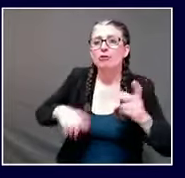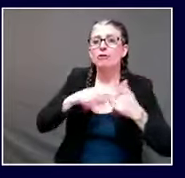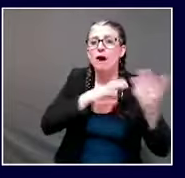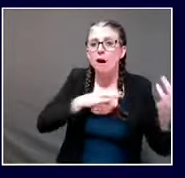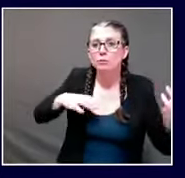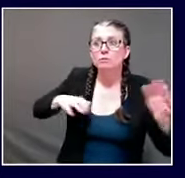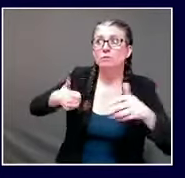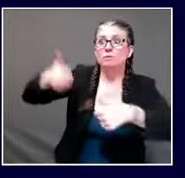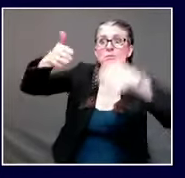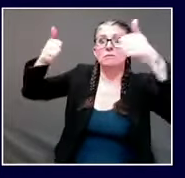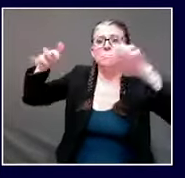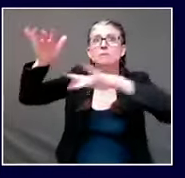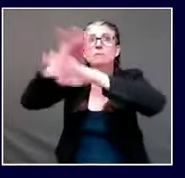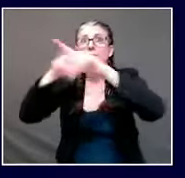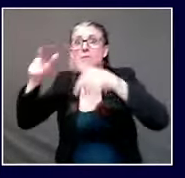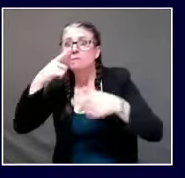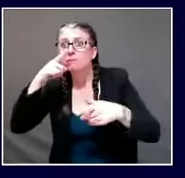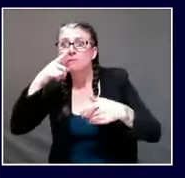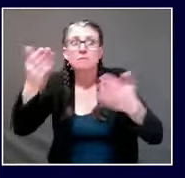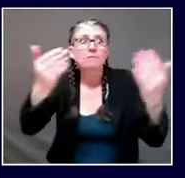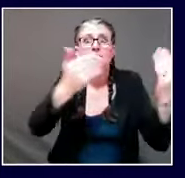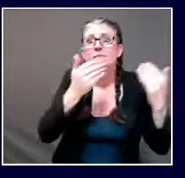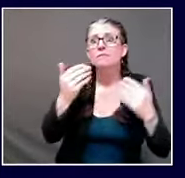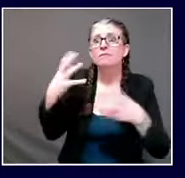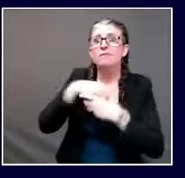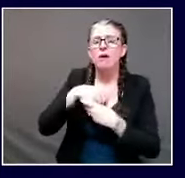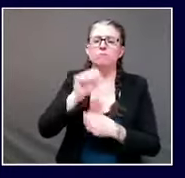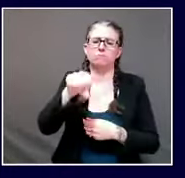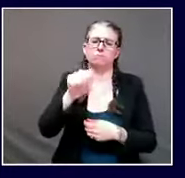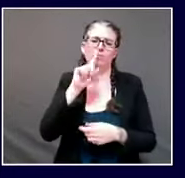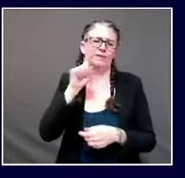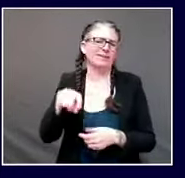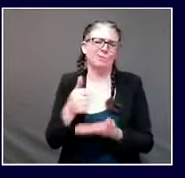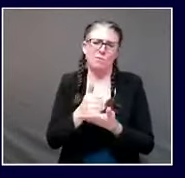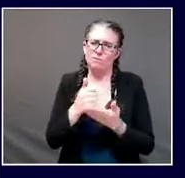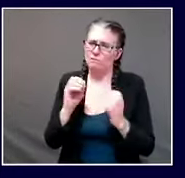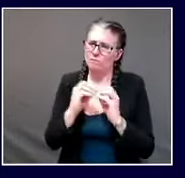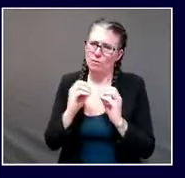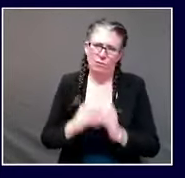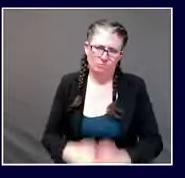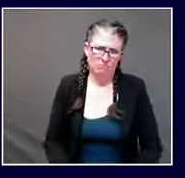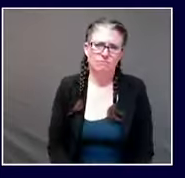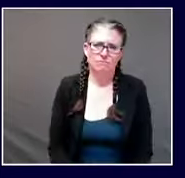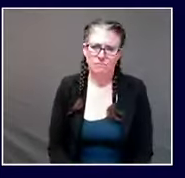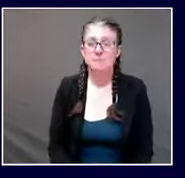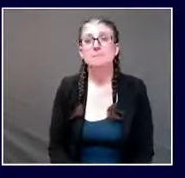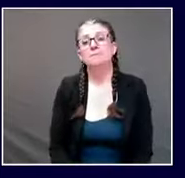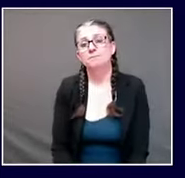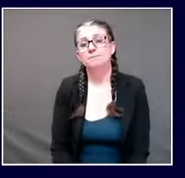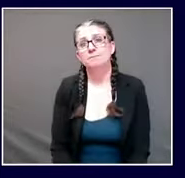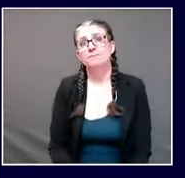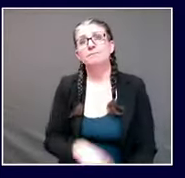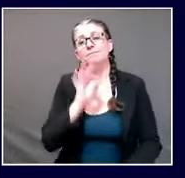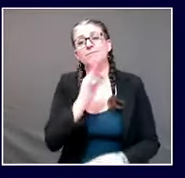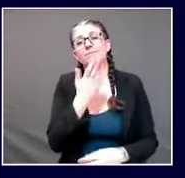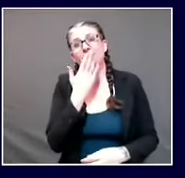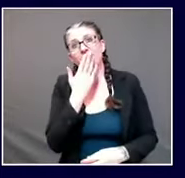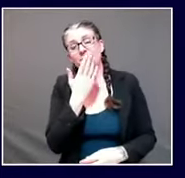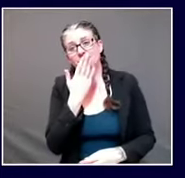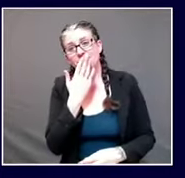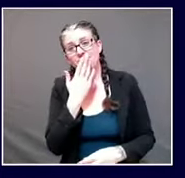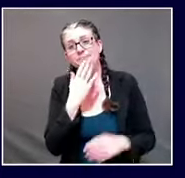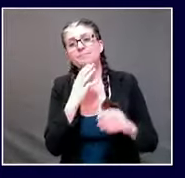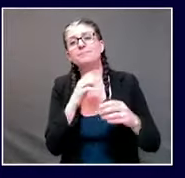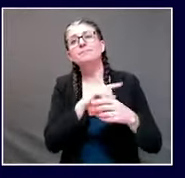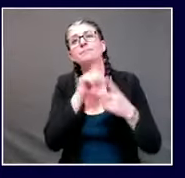great thank you uh my second question is about contact tracers i was